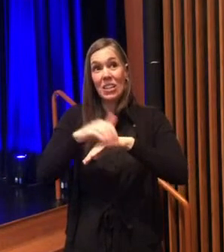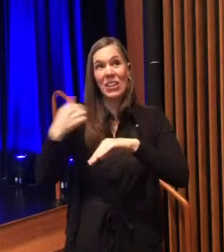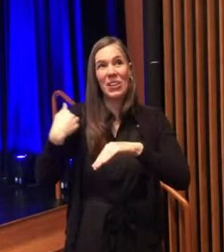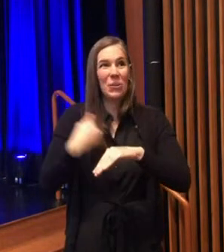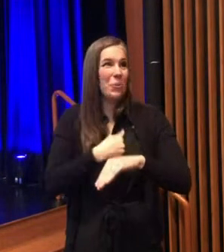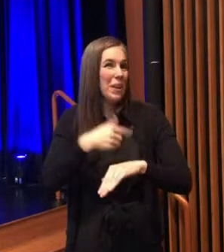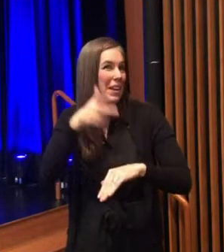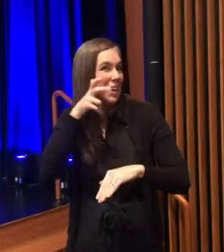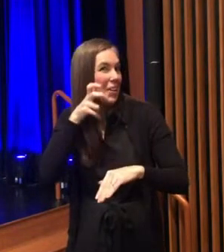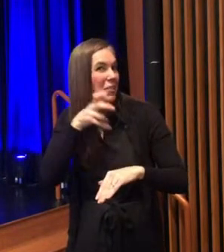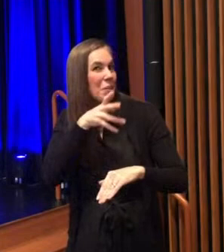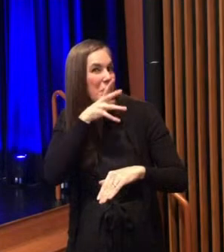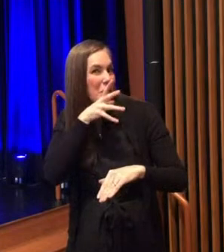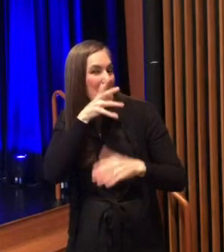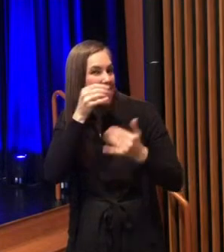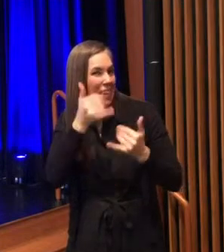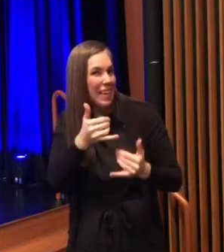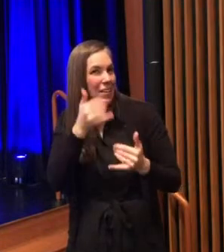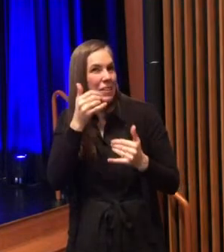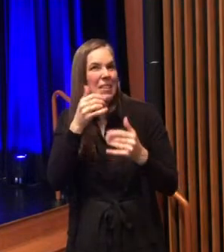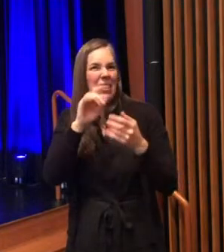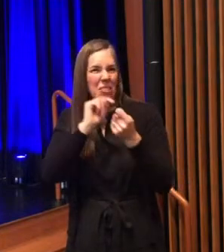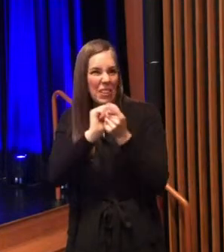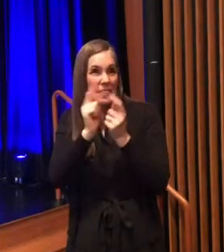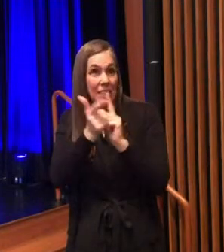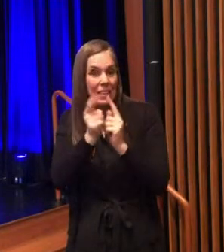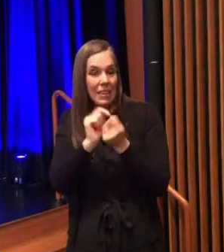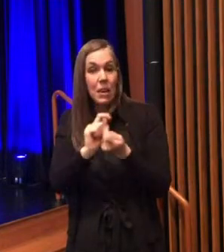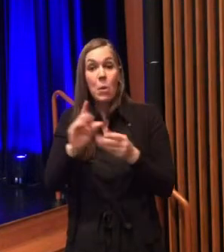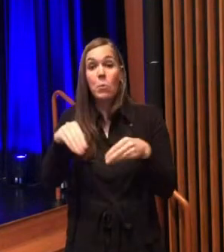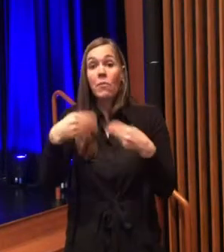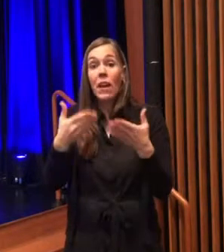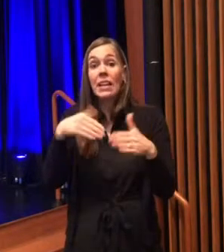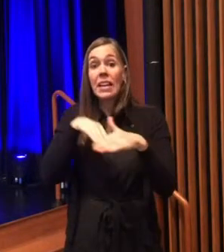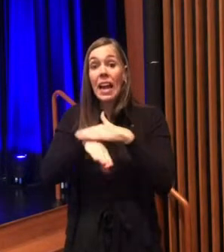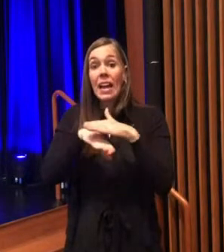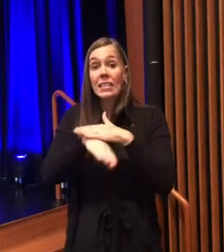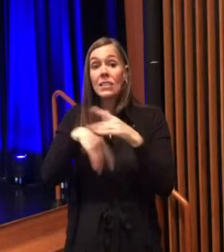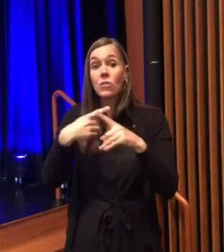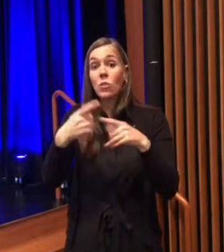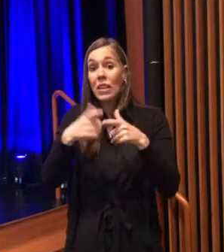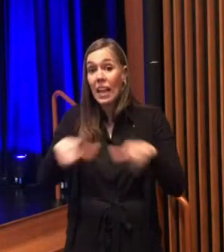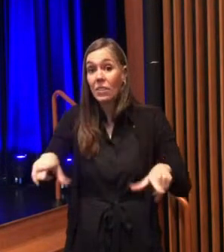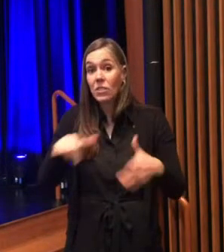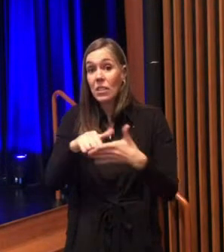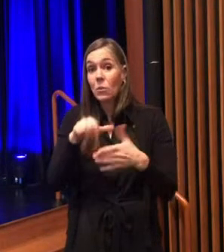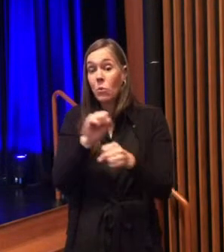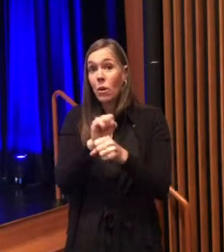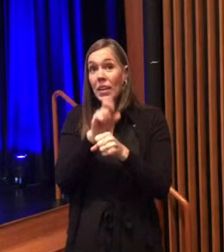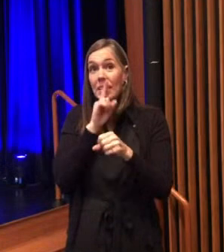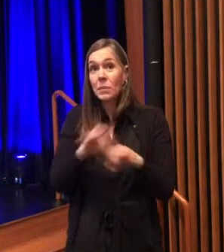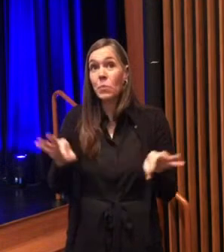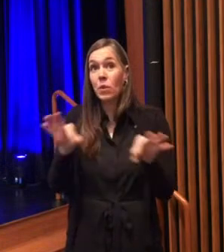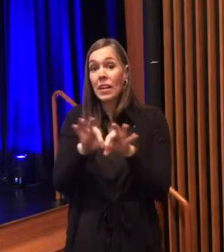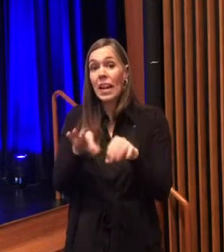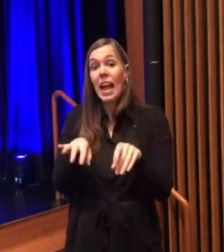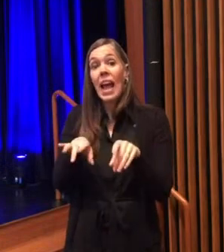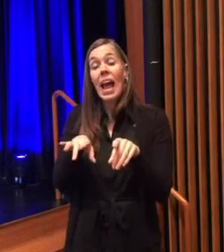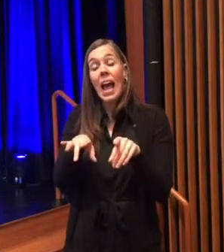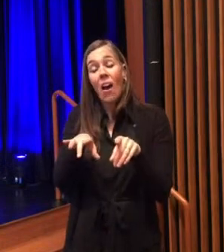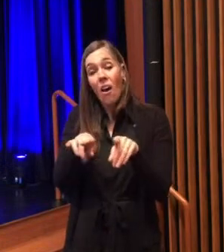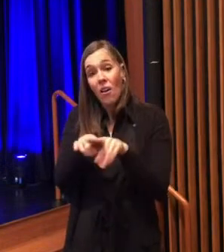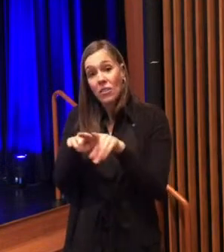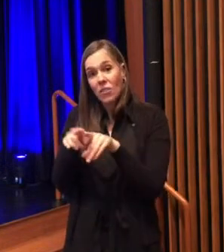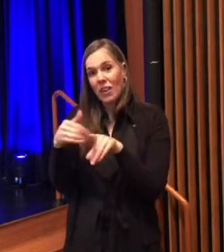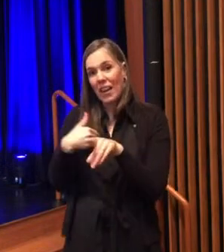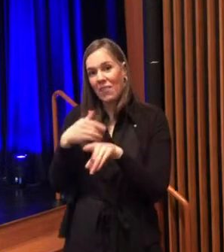moment providing access to services in in languages that work for them is essential and as council president pointed out we have our own